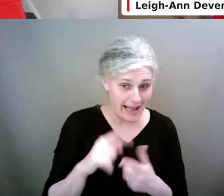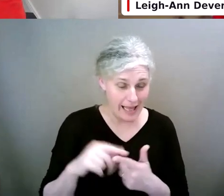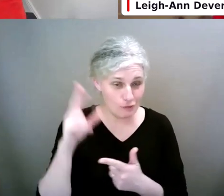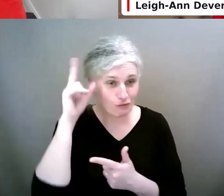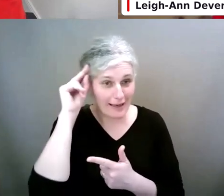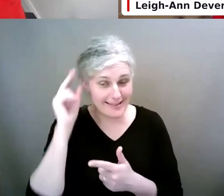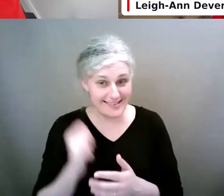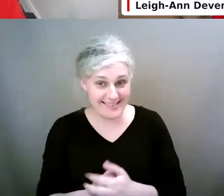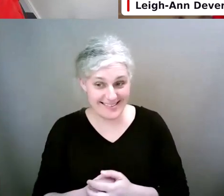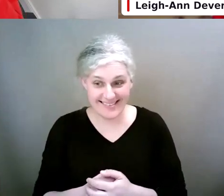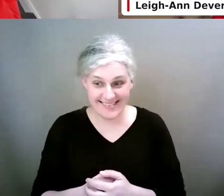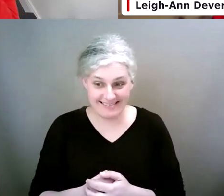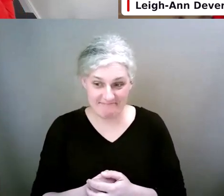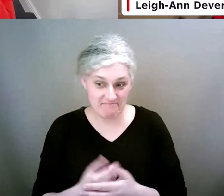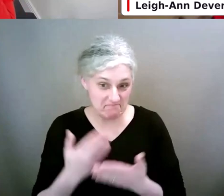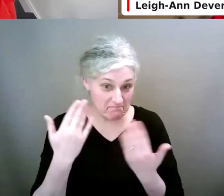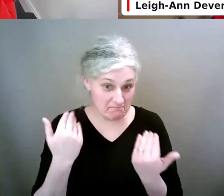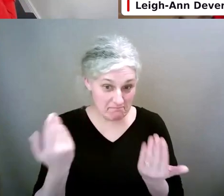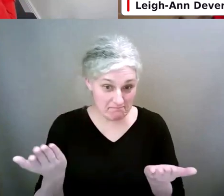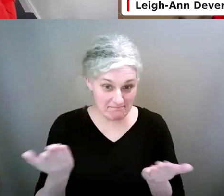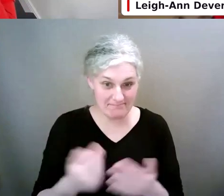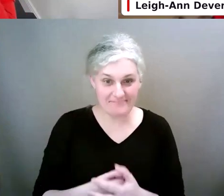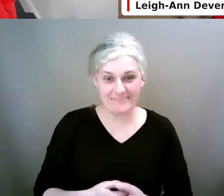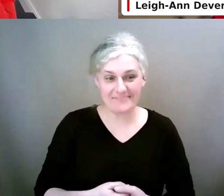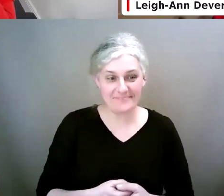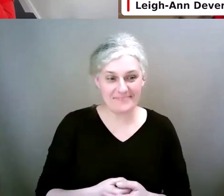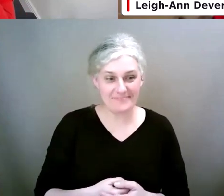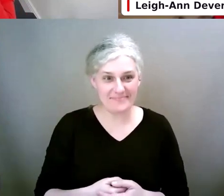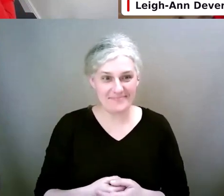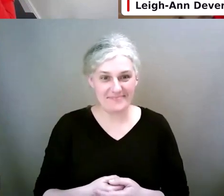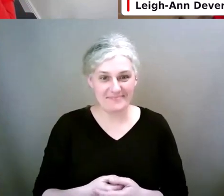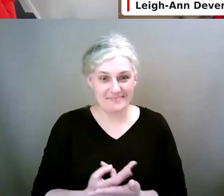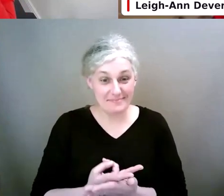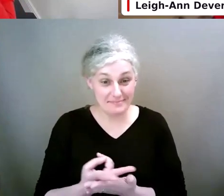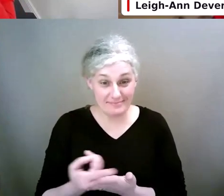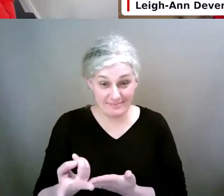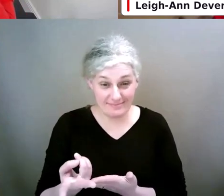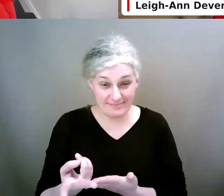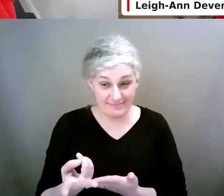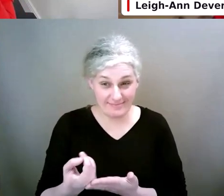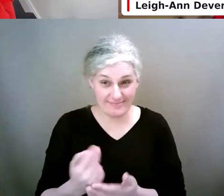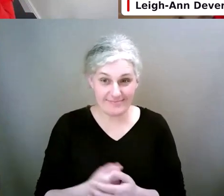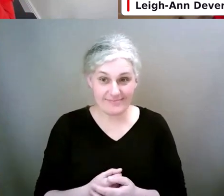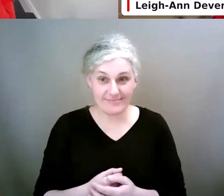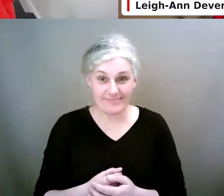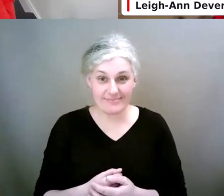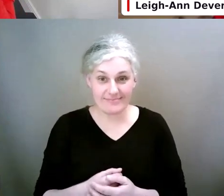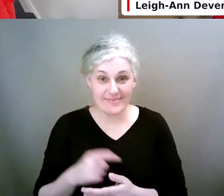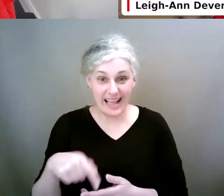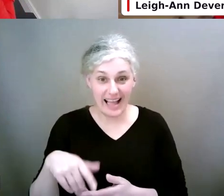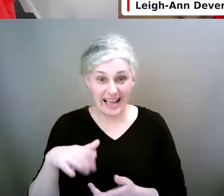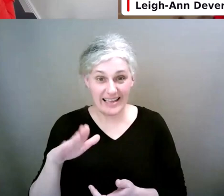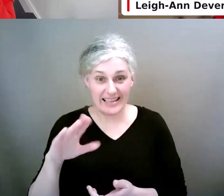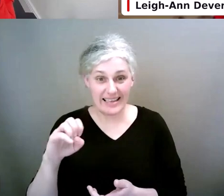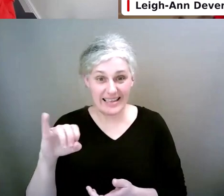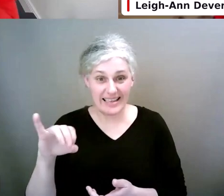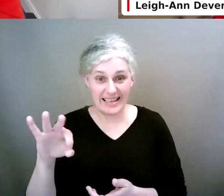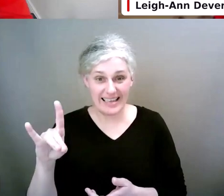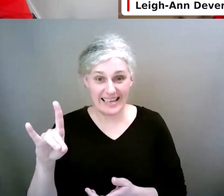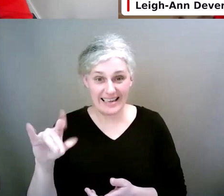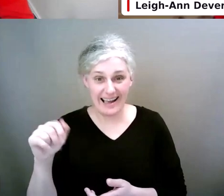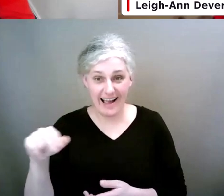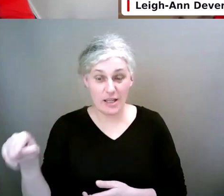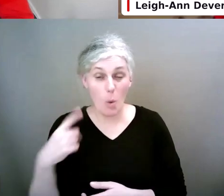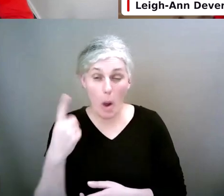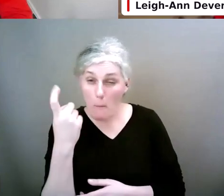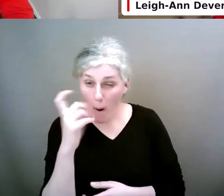I don't know. Are you exhausted? And yourself, Leah? you? Would we do one more